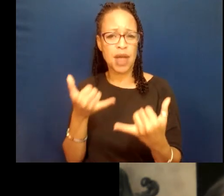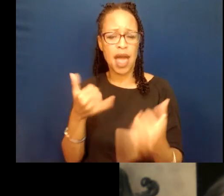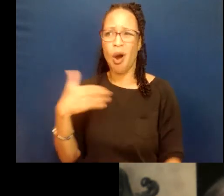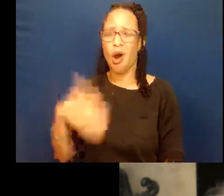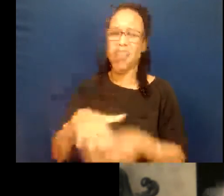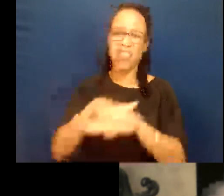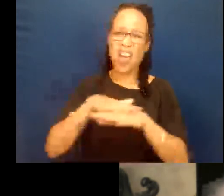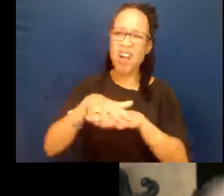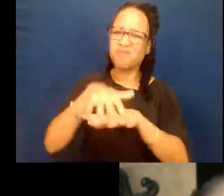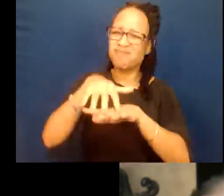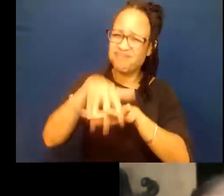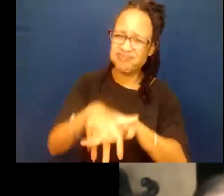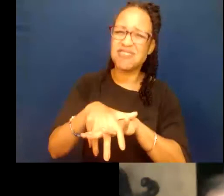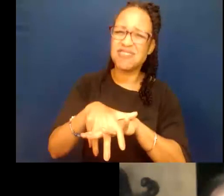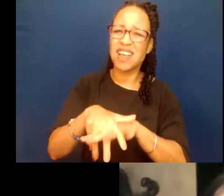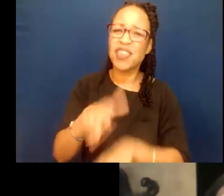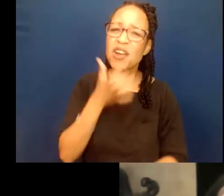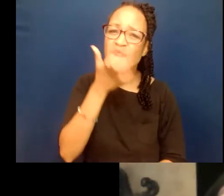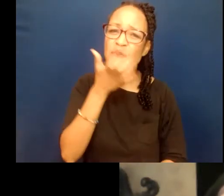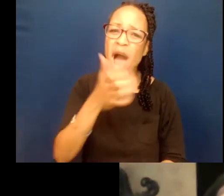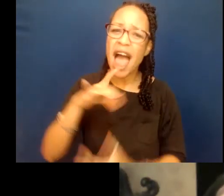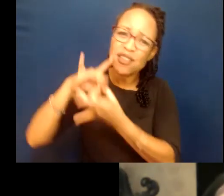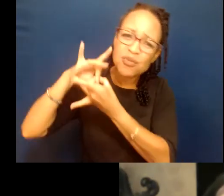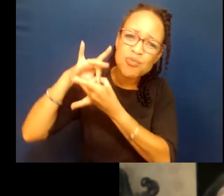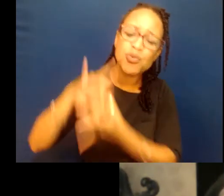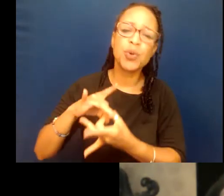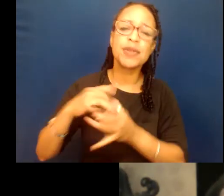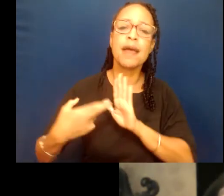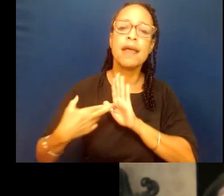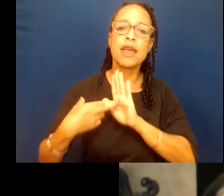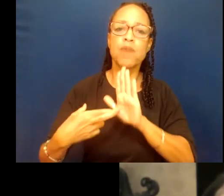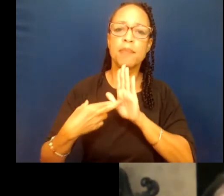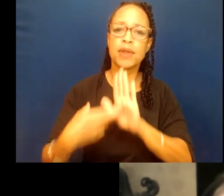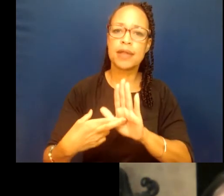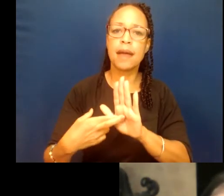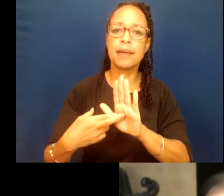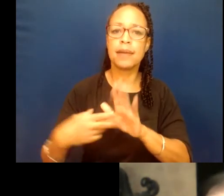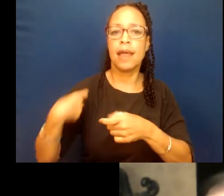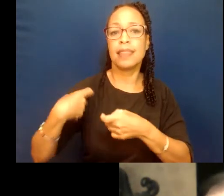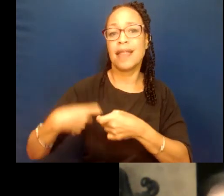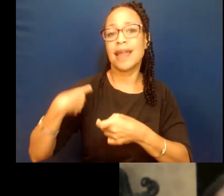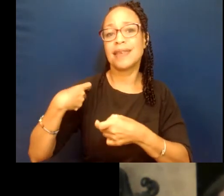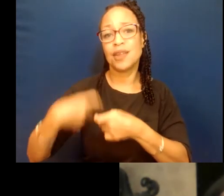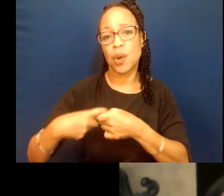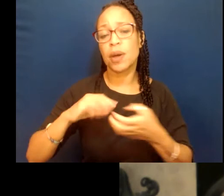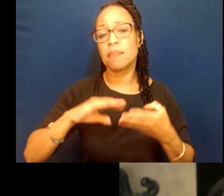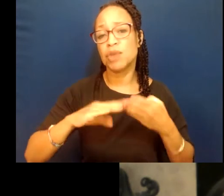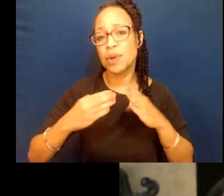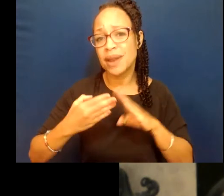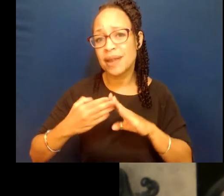that really represent the Latino community. Hey,